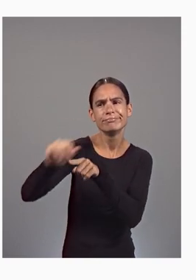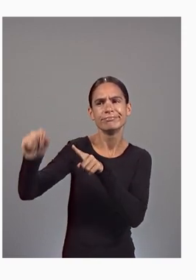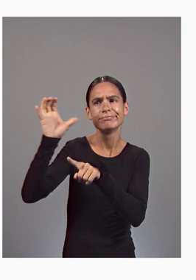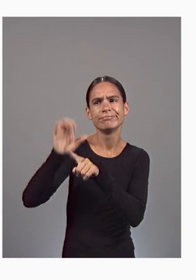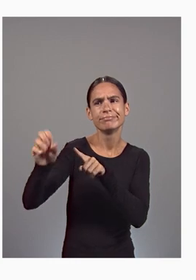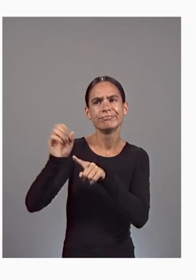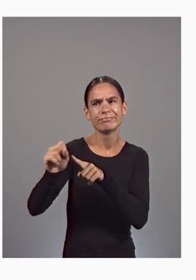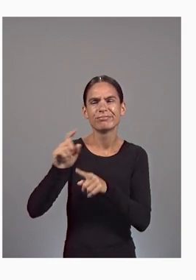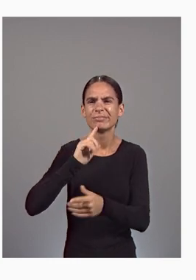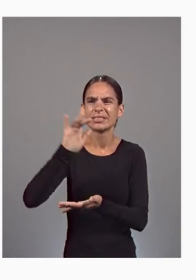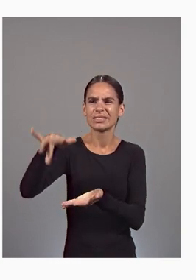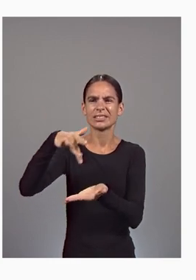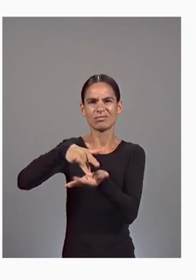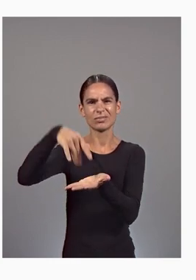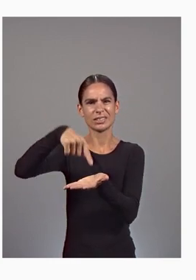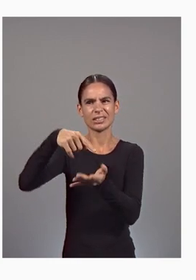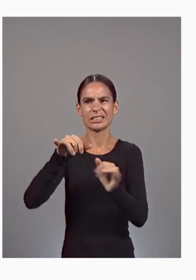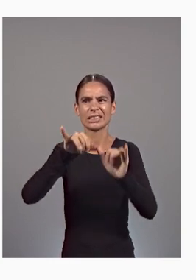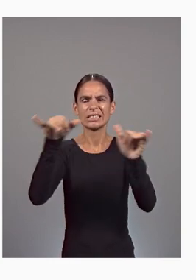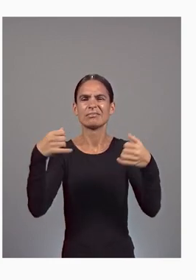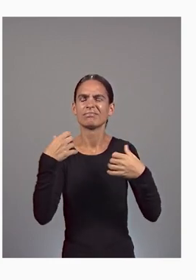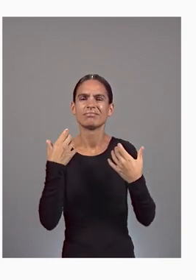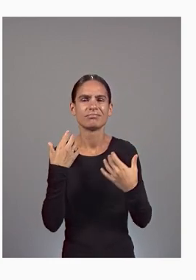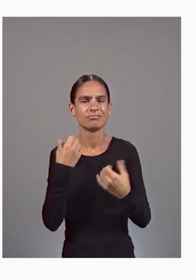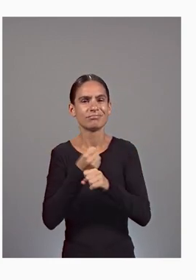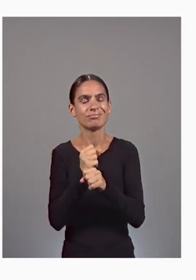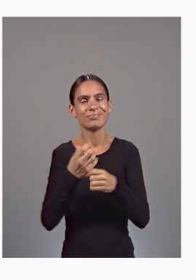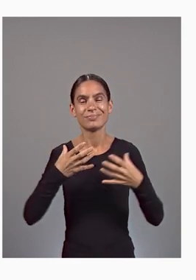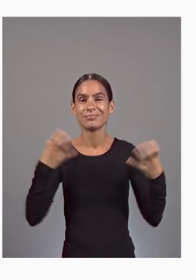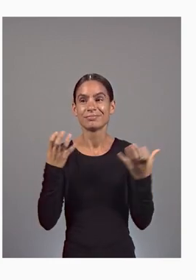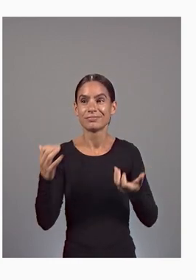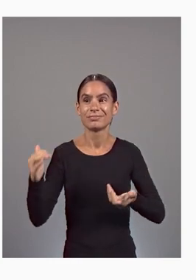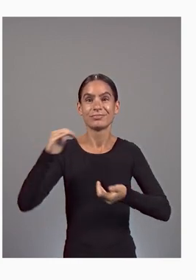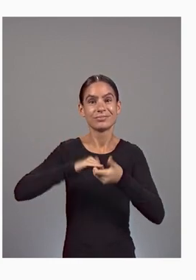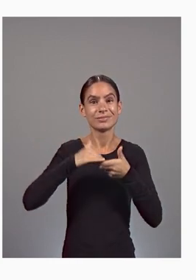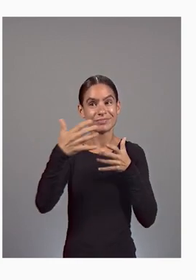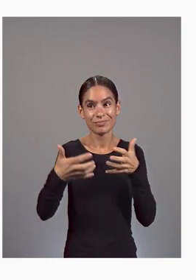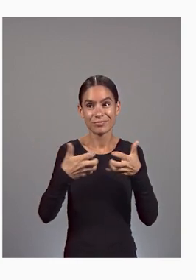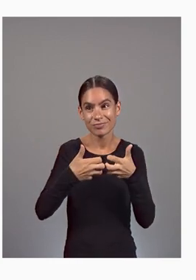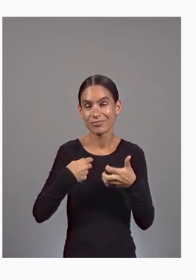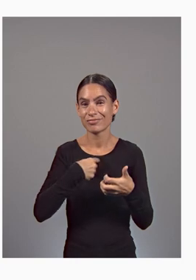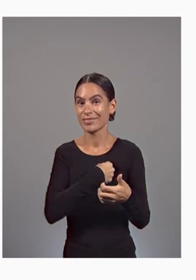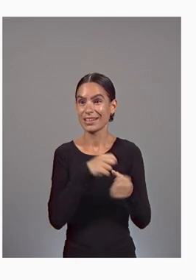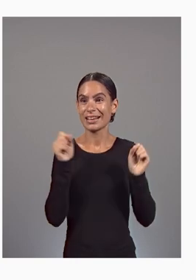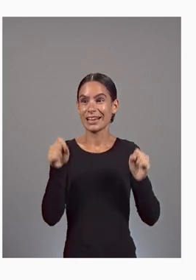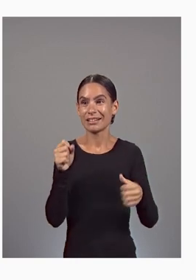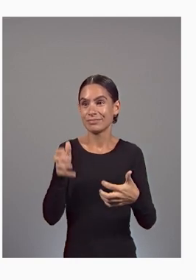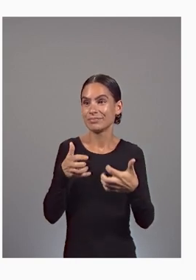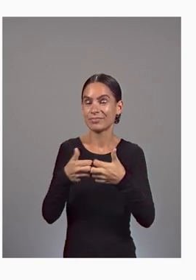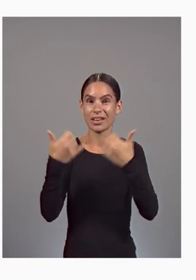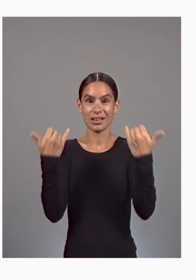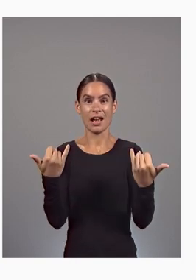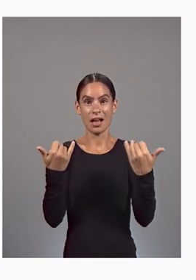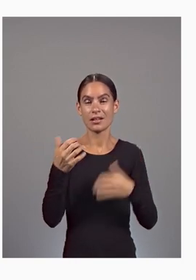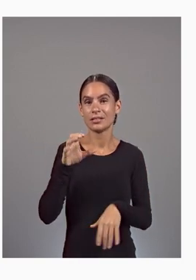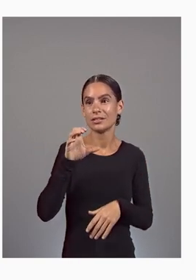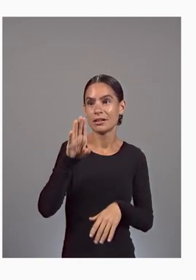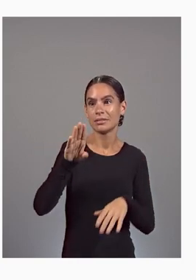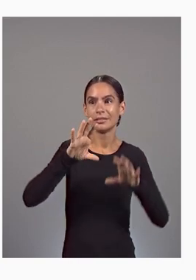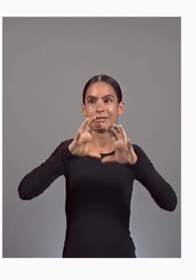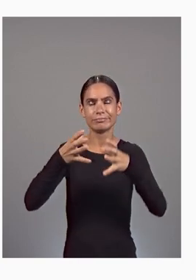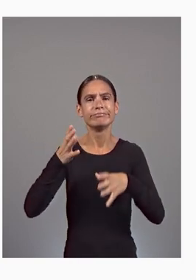With this partnership with Google Cloud, we've now been able to power some of that with Coinbase Cloud, and so those services will be exposed into Google Cloud.